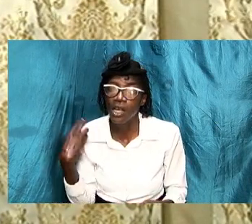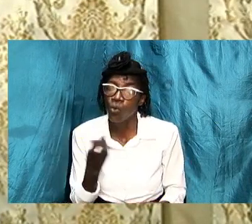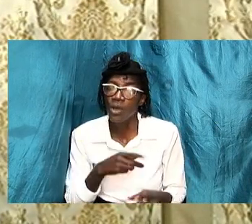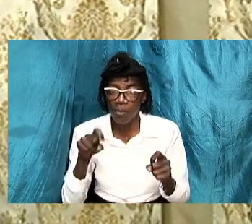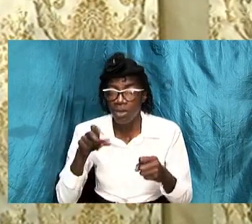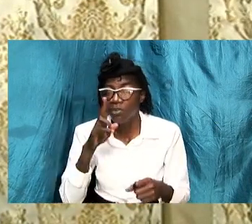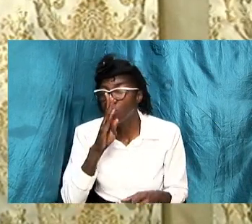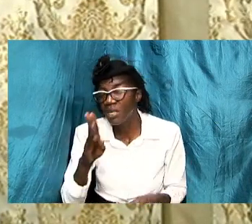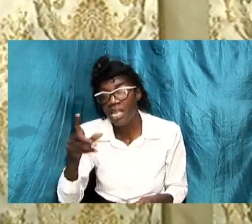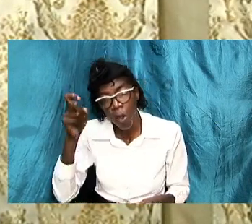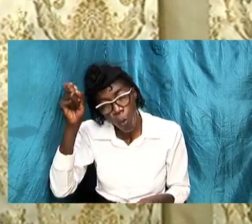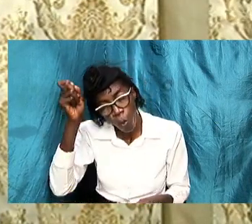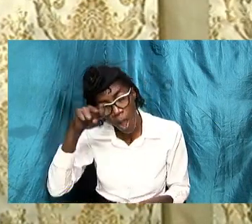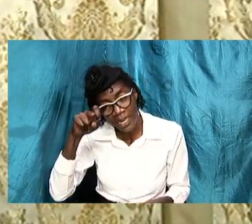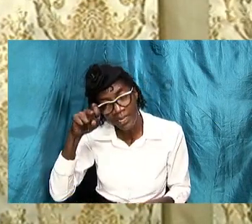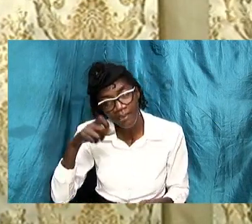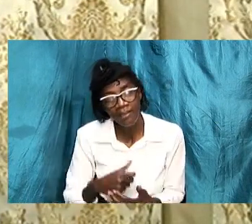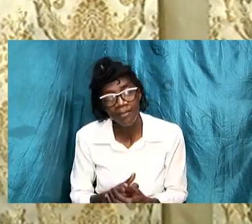wise